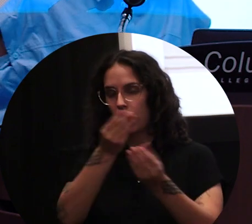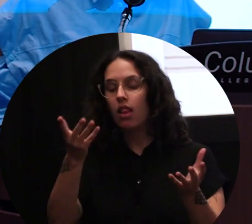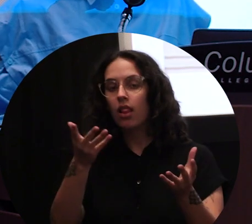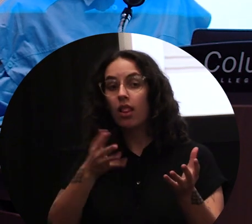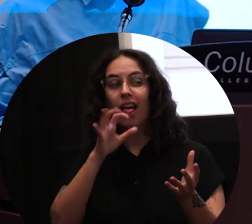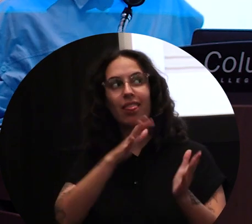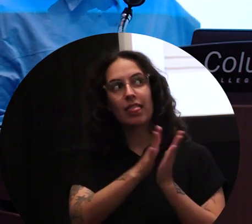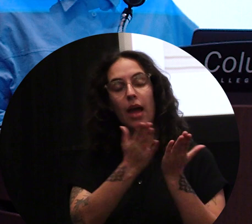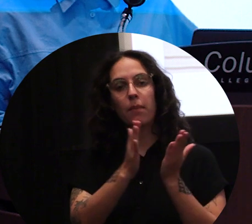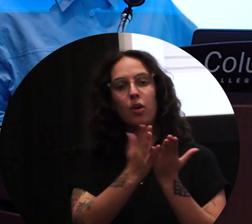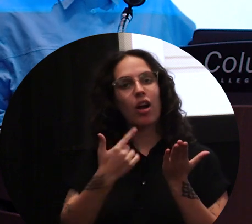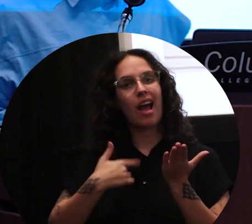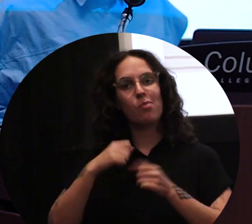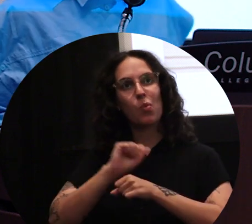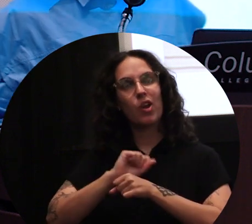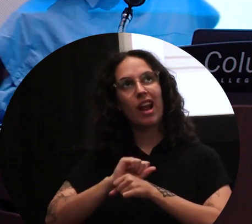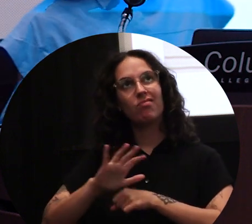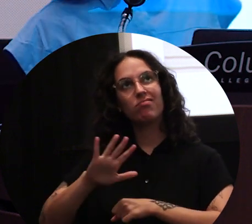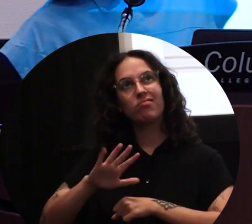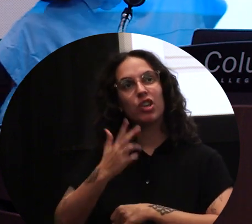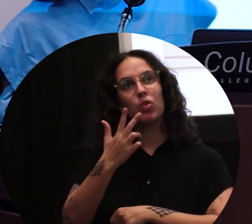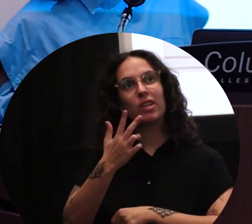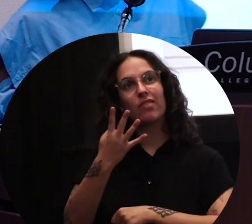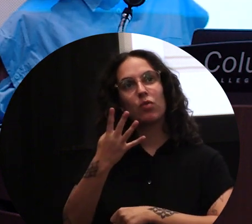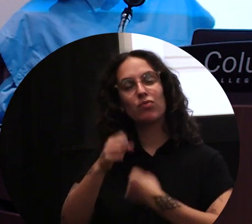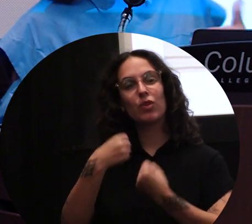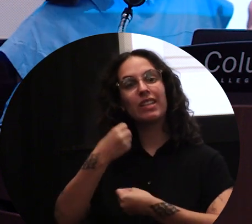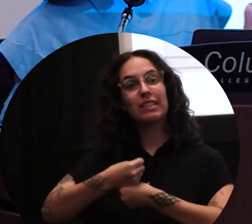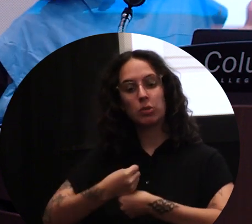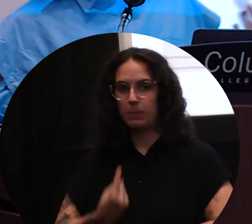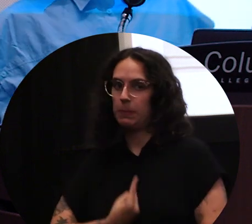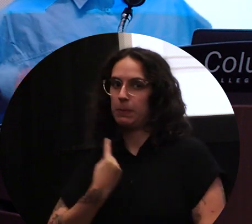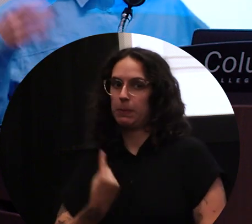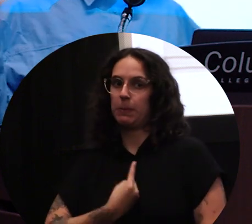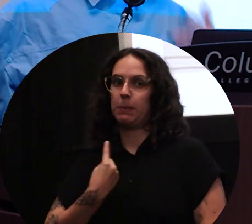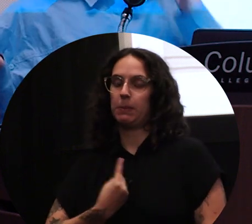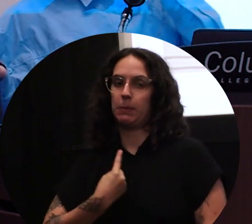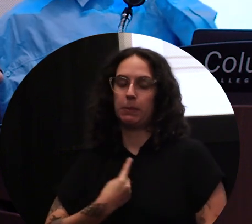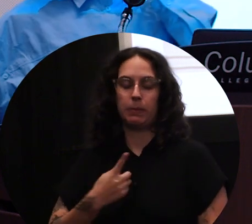that I've been working on was I was working on it for probably three, four years on my own and